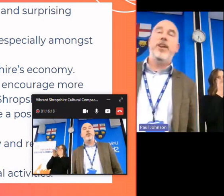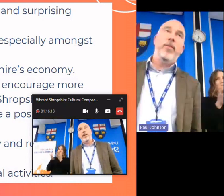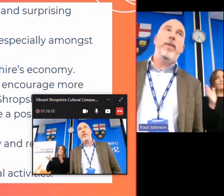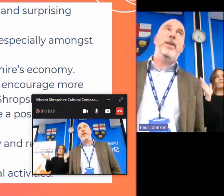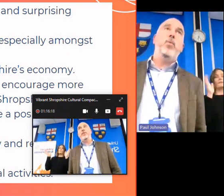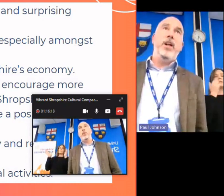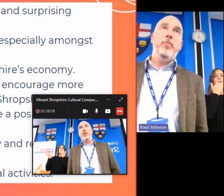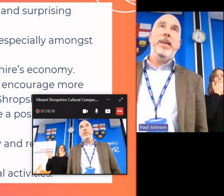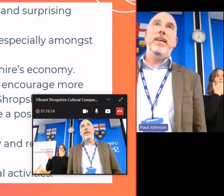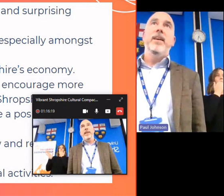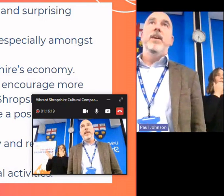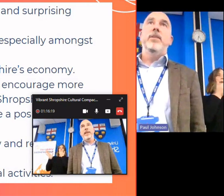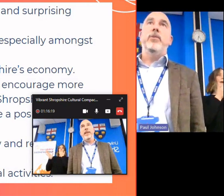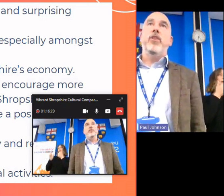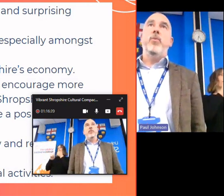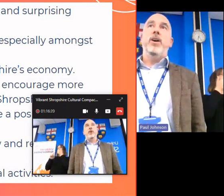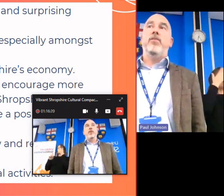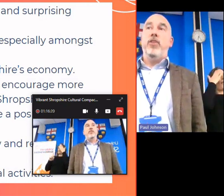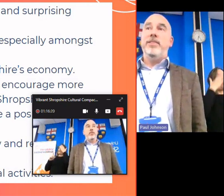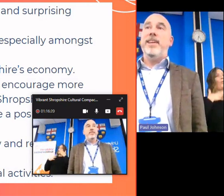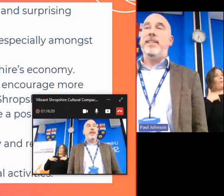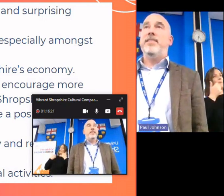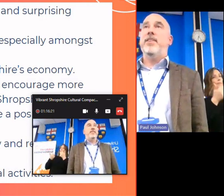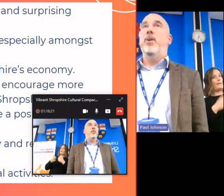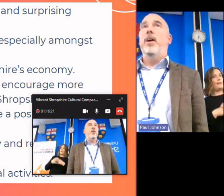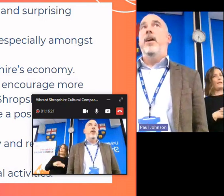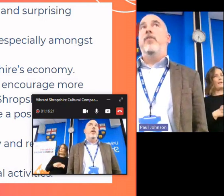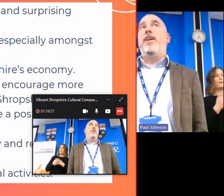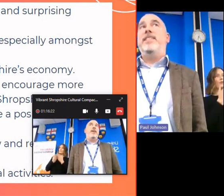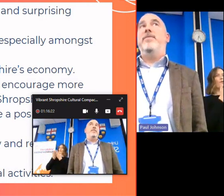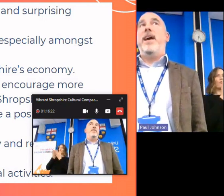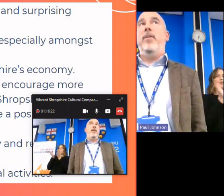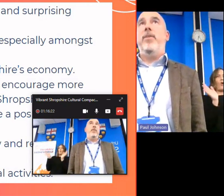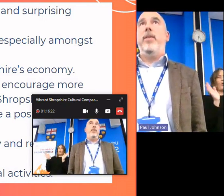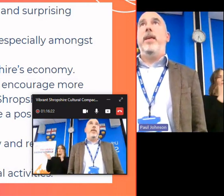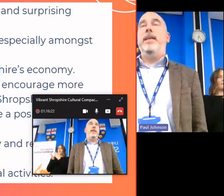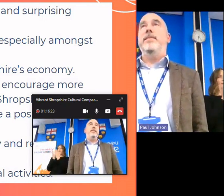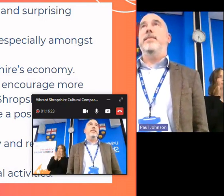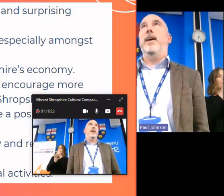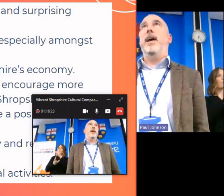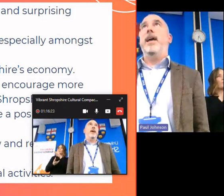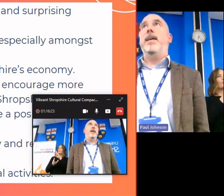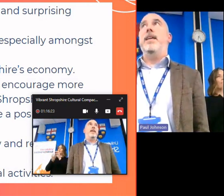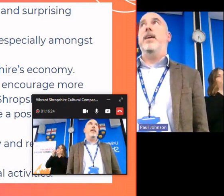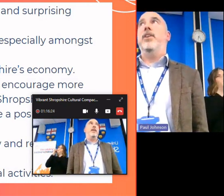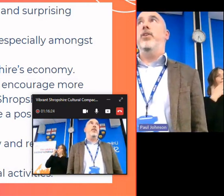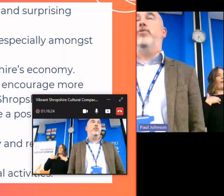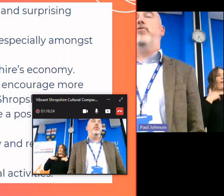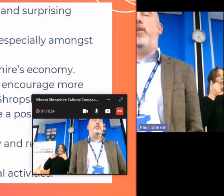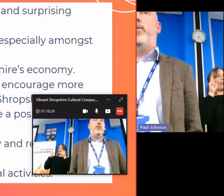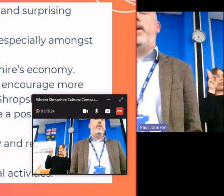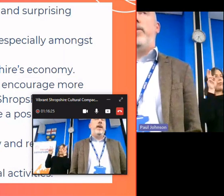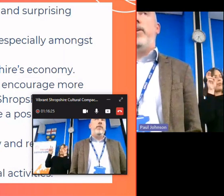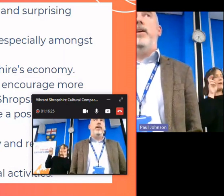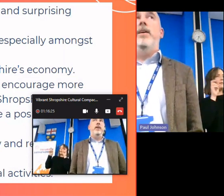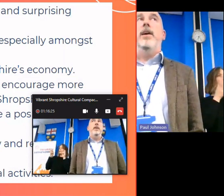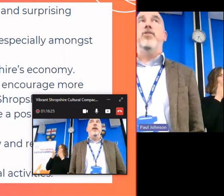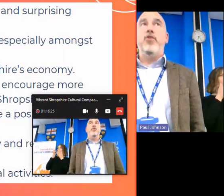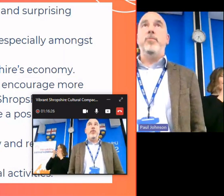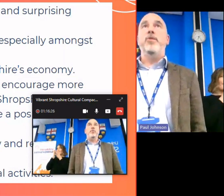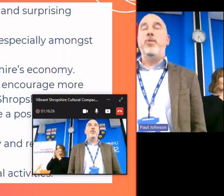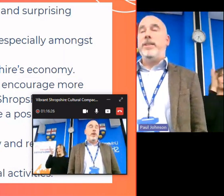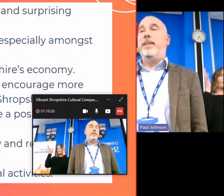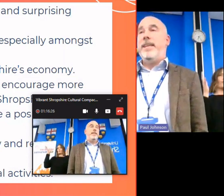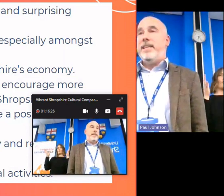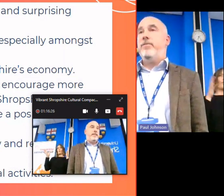impact on health and well-being so we're trying to work cross-sector so creative health is a huge growth area